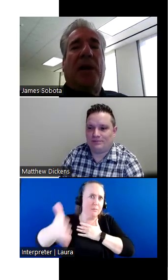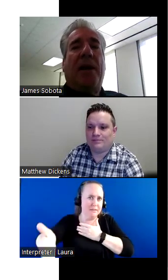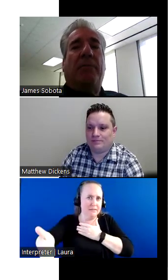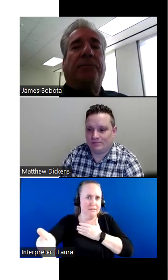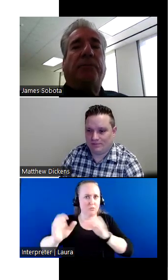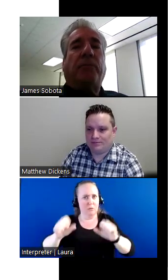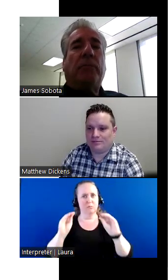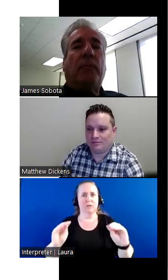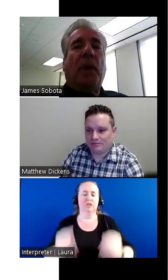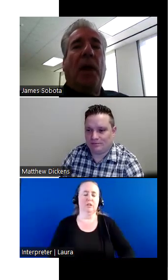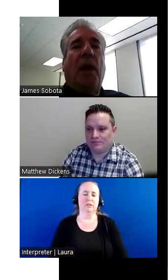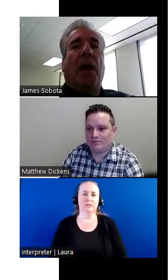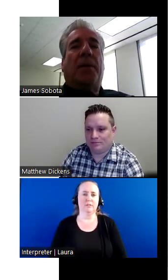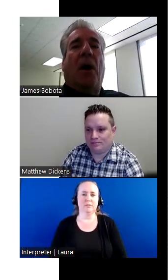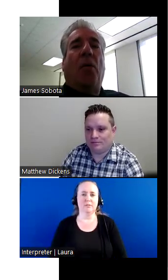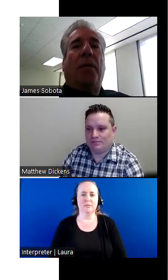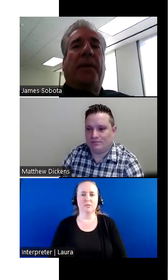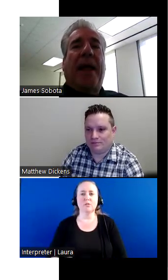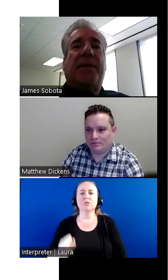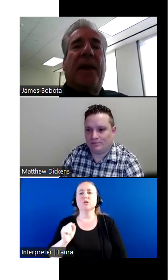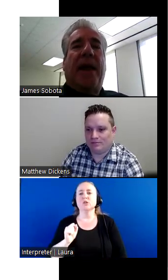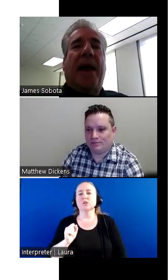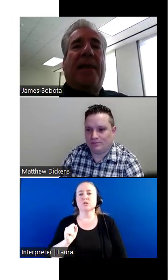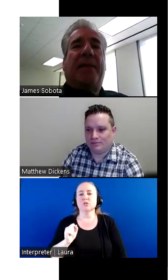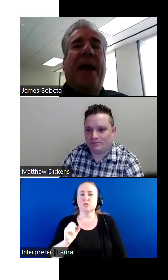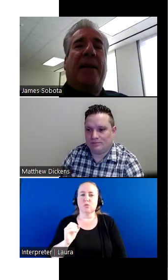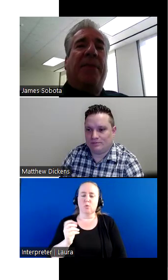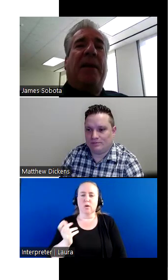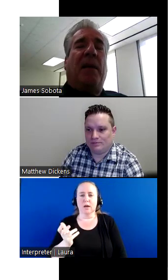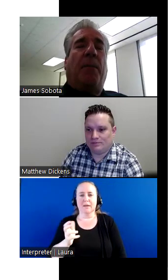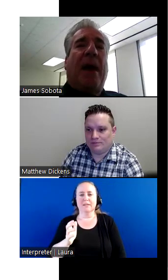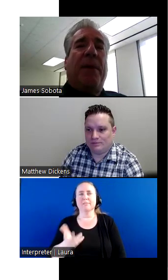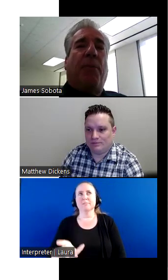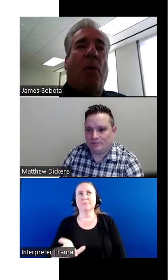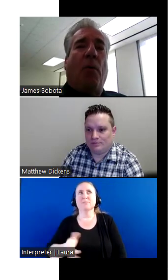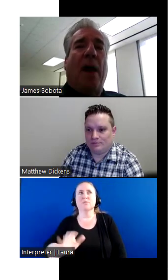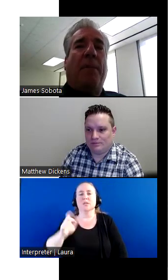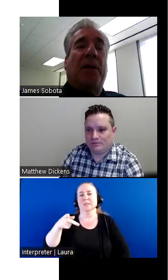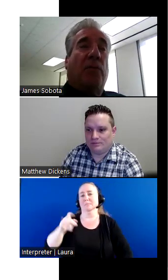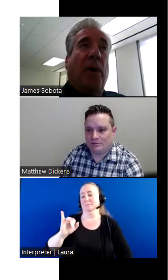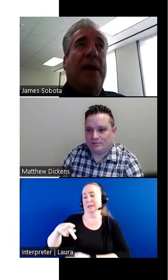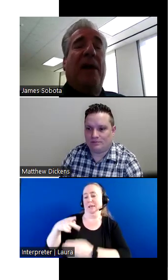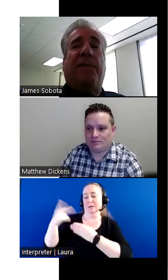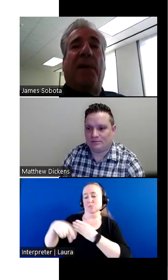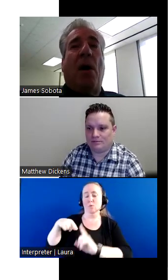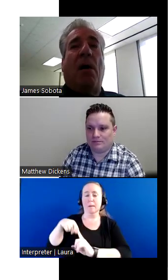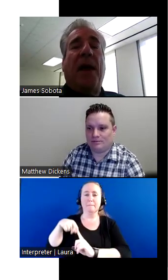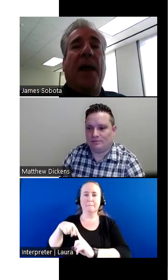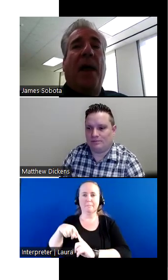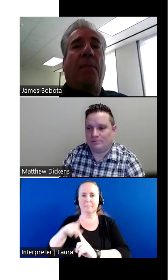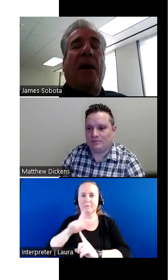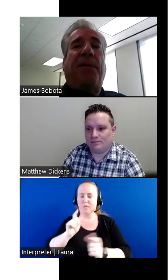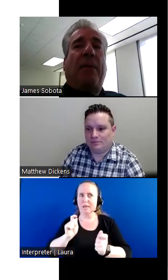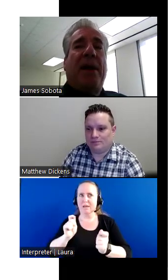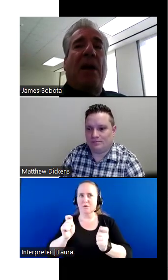to get educated. So that's, that's, and, and then the PIP program has really evolved.